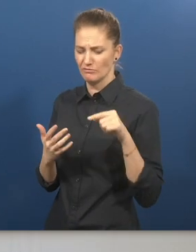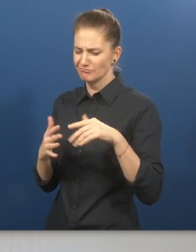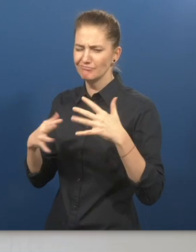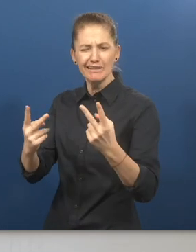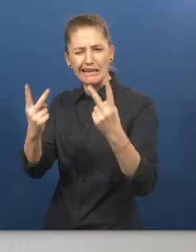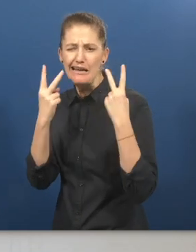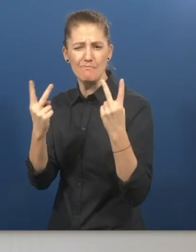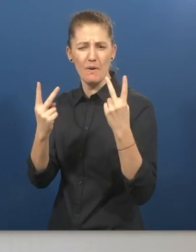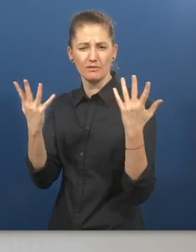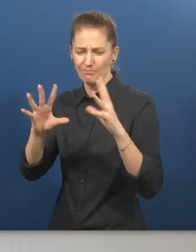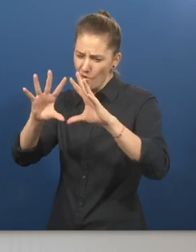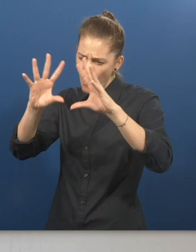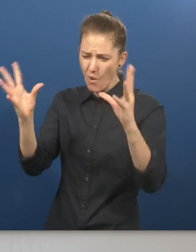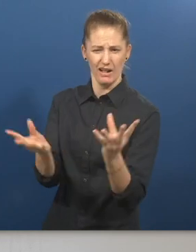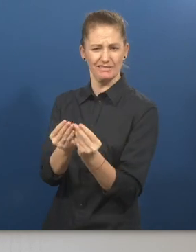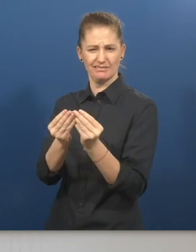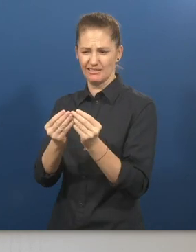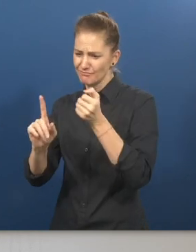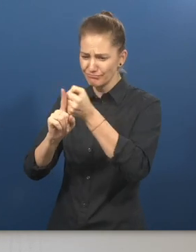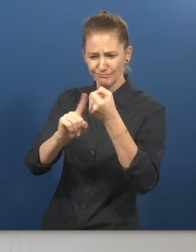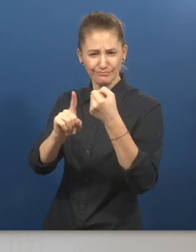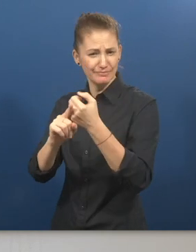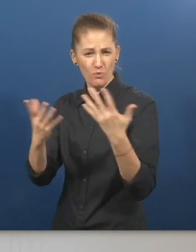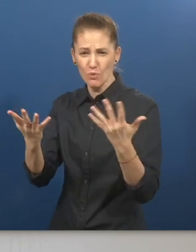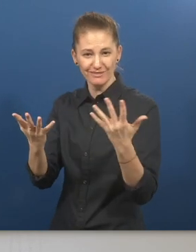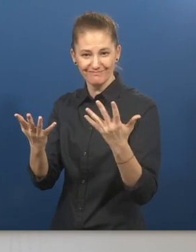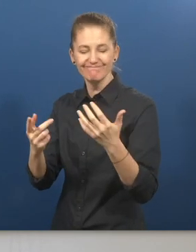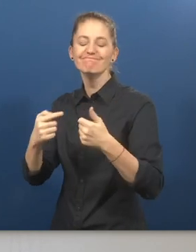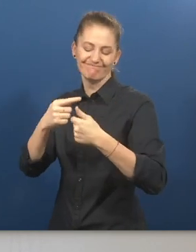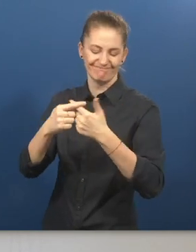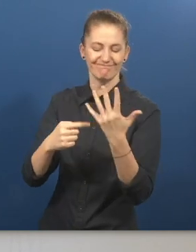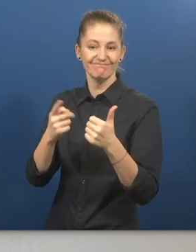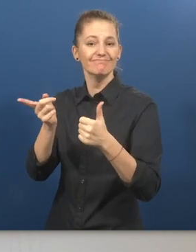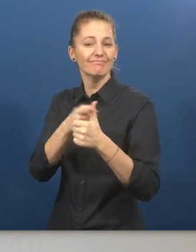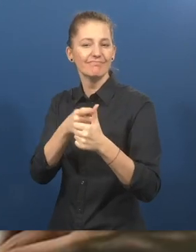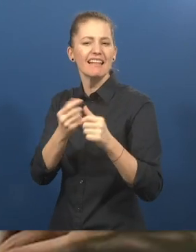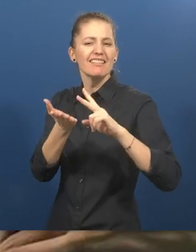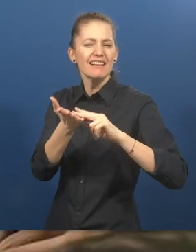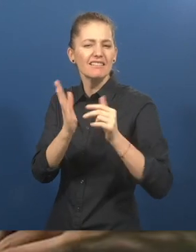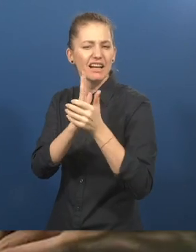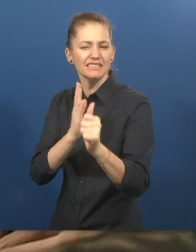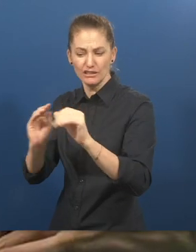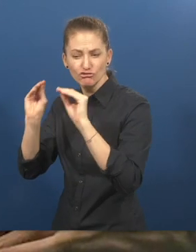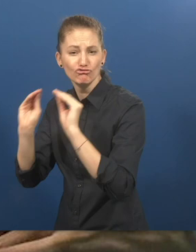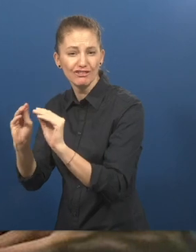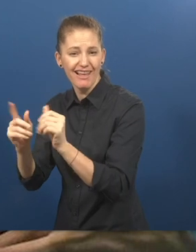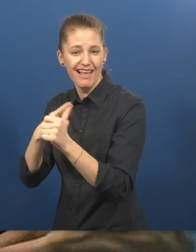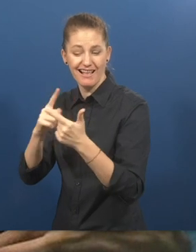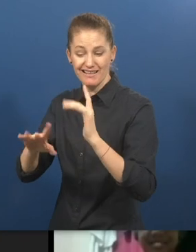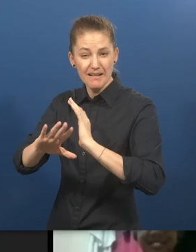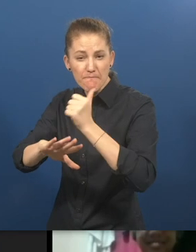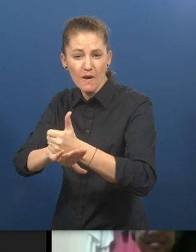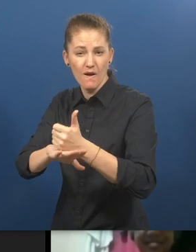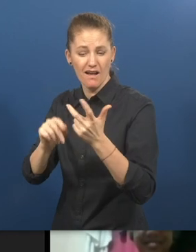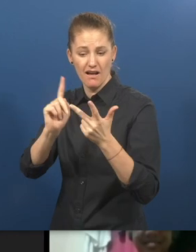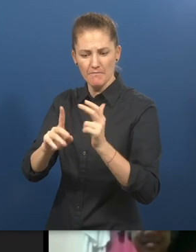of our innovation is our holistic impact formula that combines digital skills training, employment and entrepreneurship support,